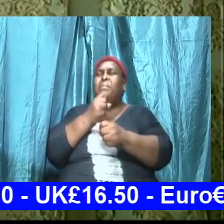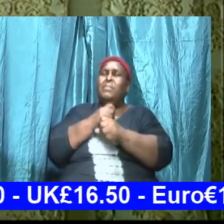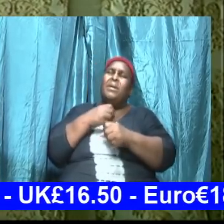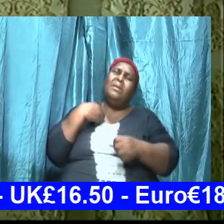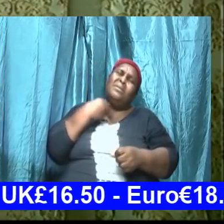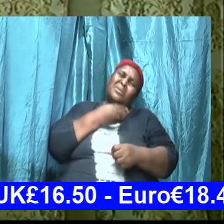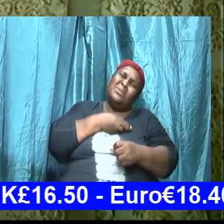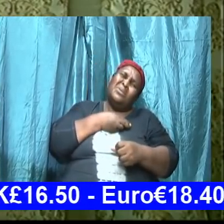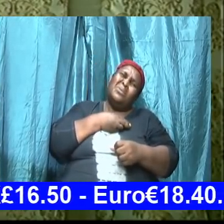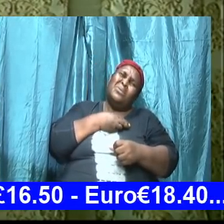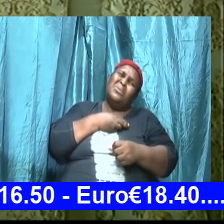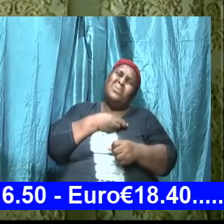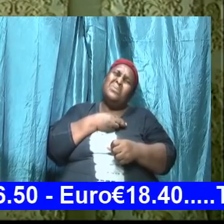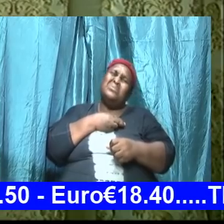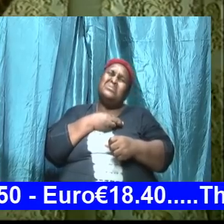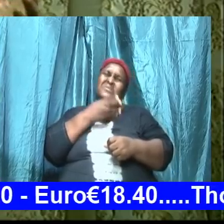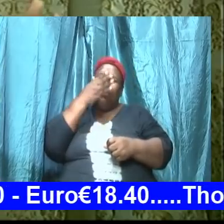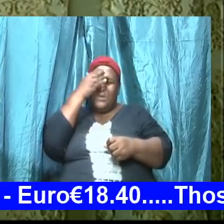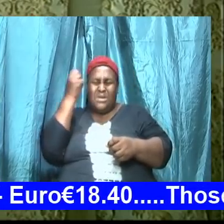drop